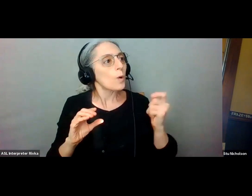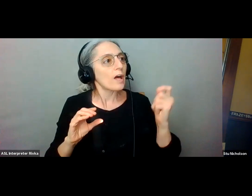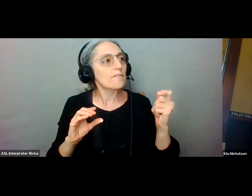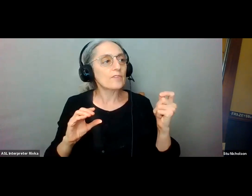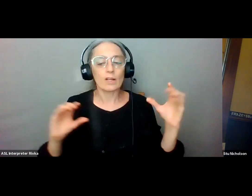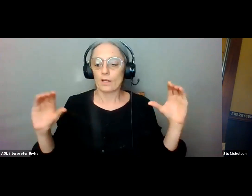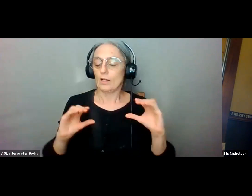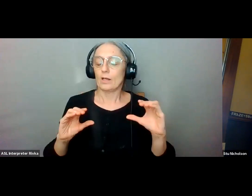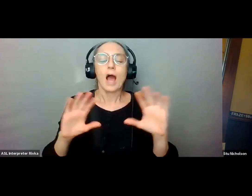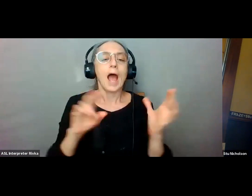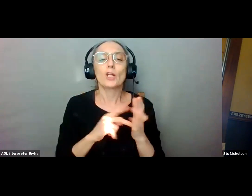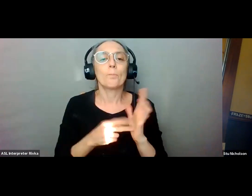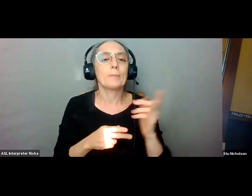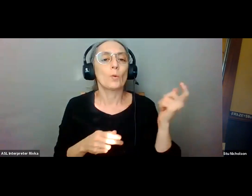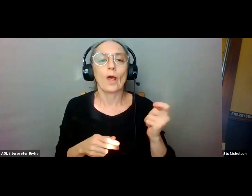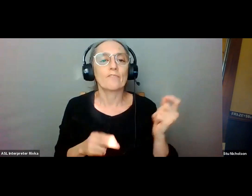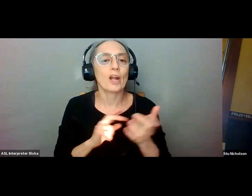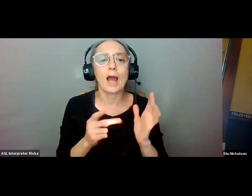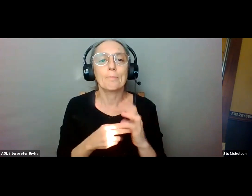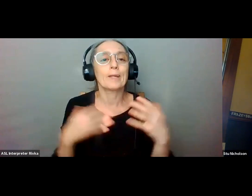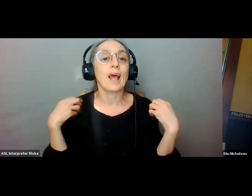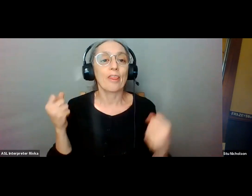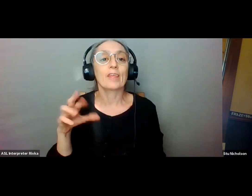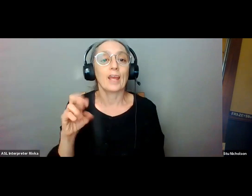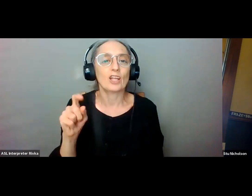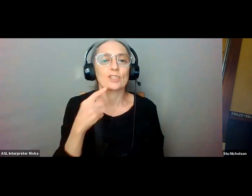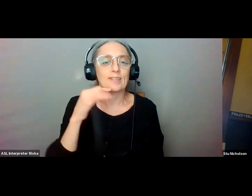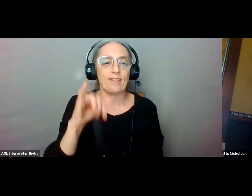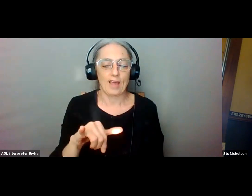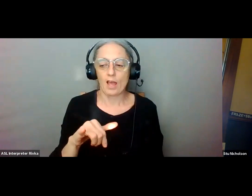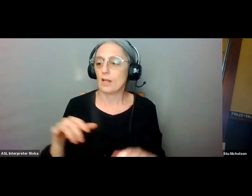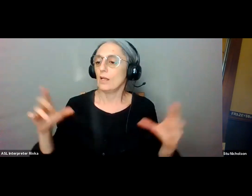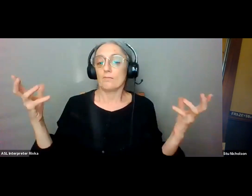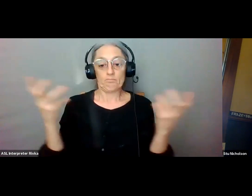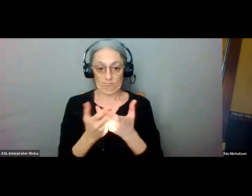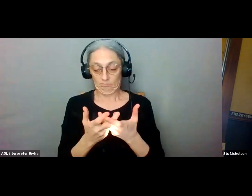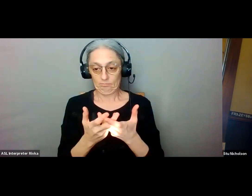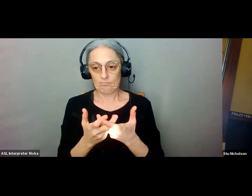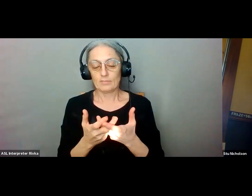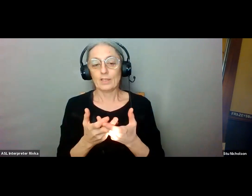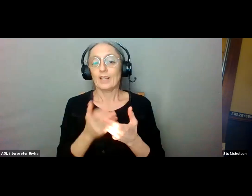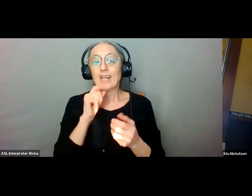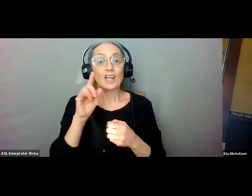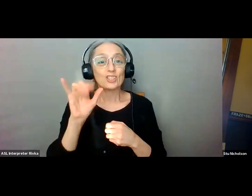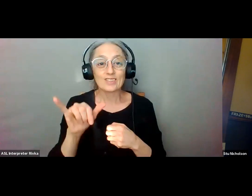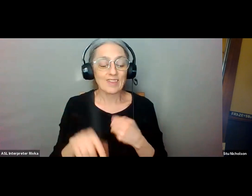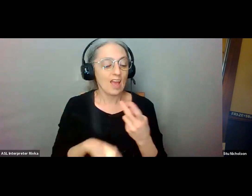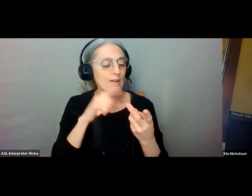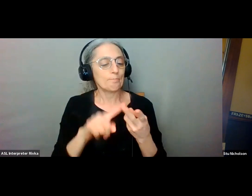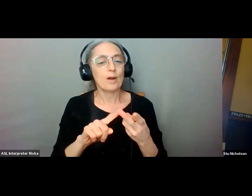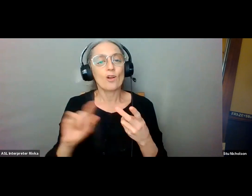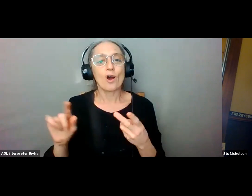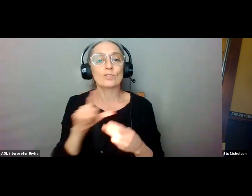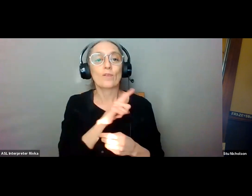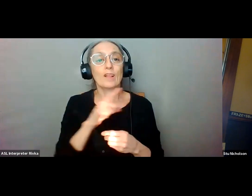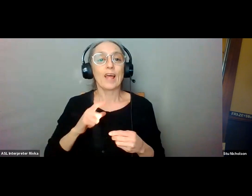are not or health care i should say those are all very important but we also because this is the gop controlled legislature in